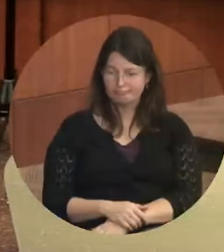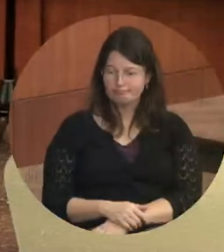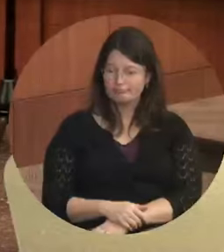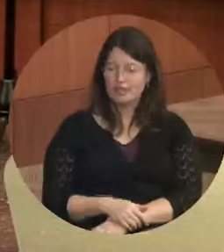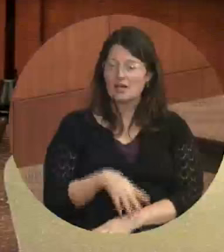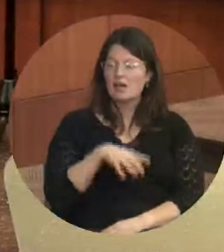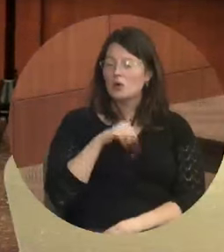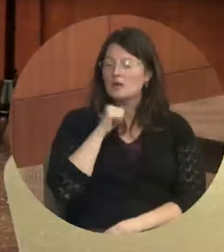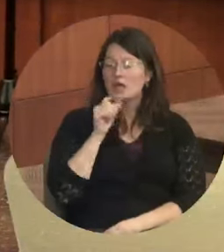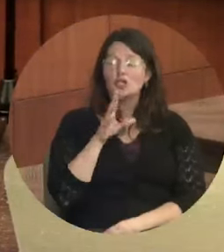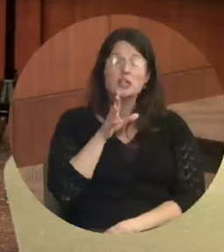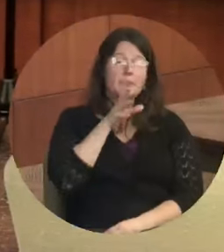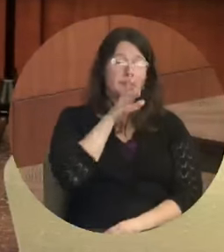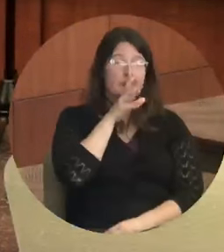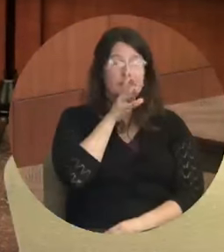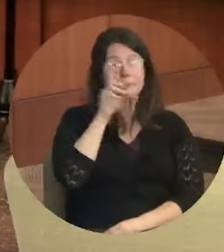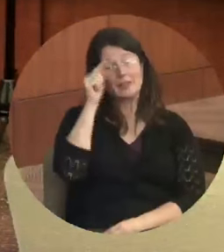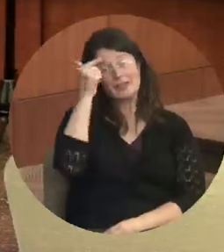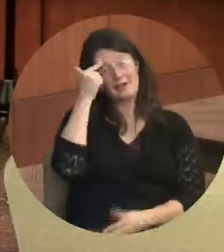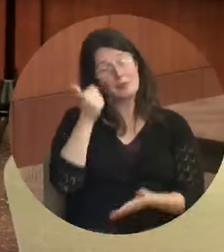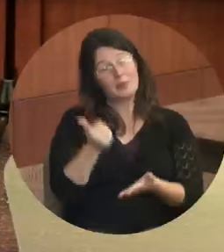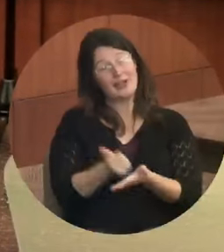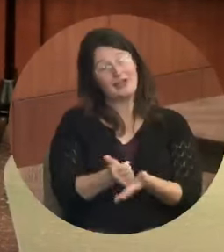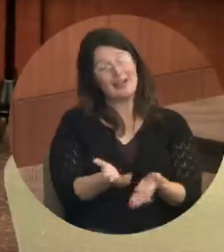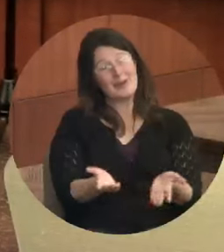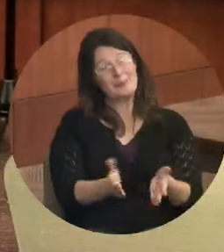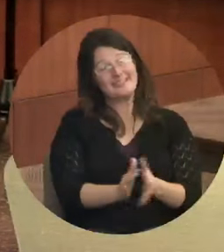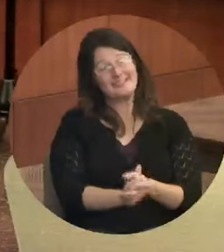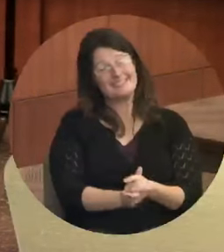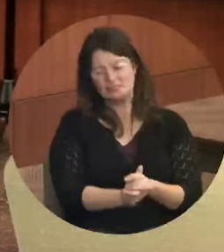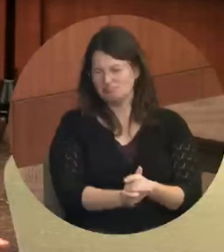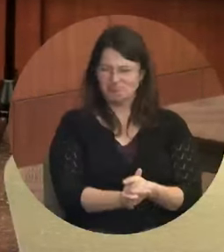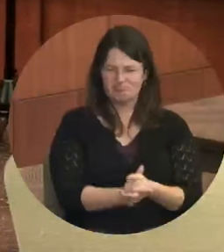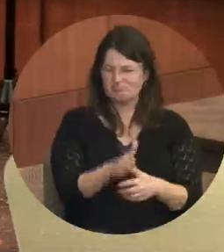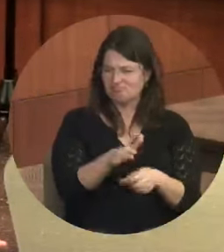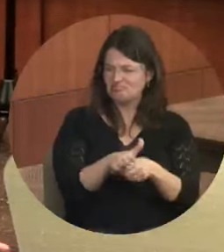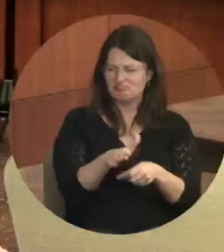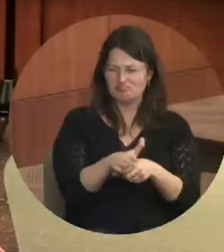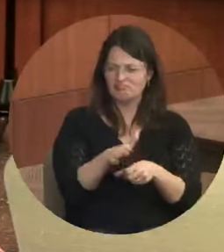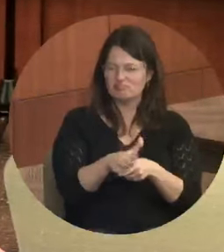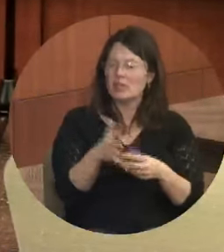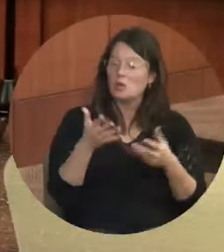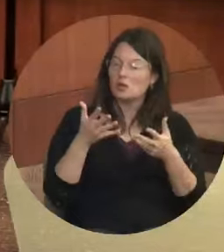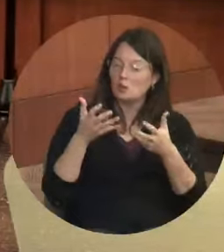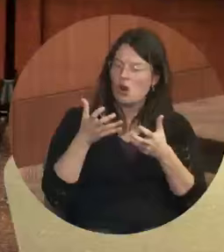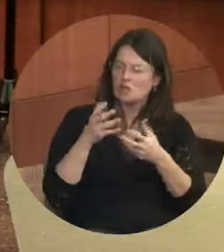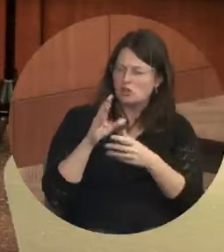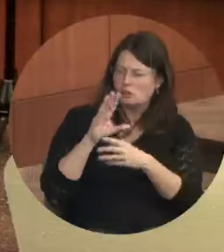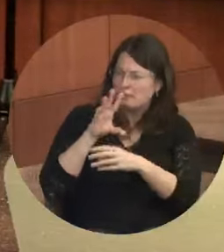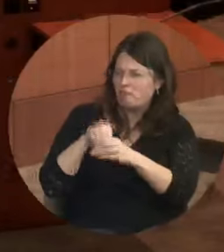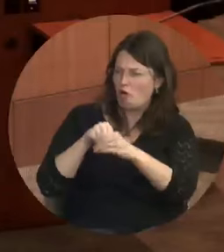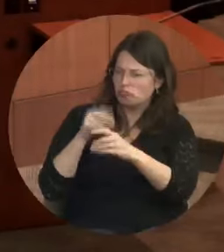come out of our mouth. We're the government and we're here to help, right? That's, uh, that's not what we want to say in either of these places.